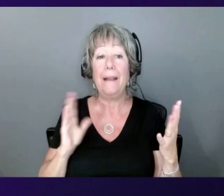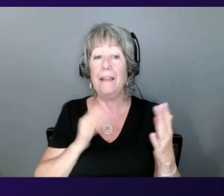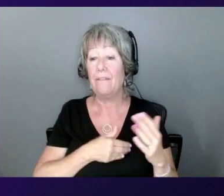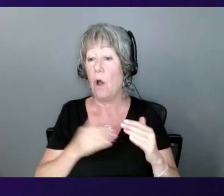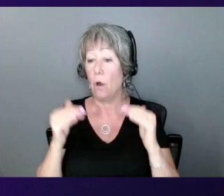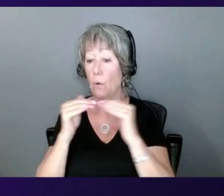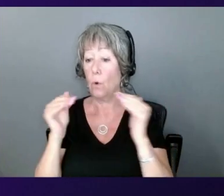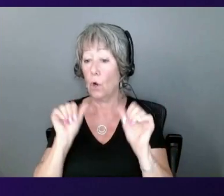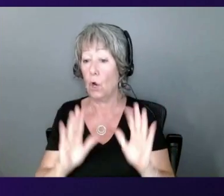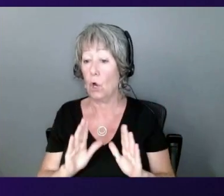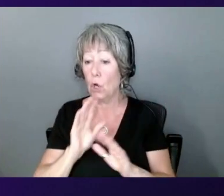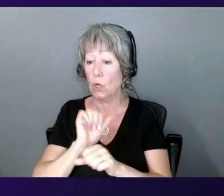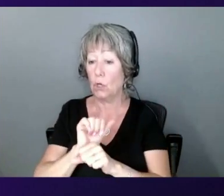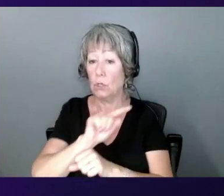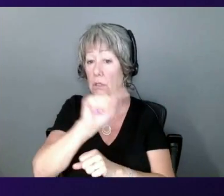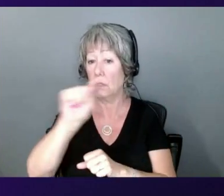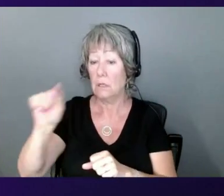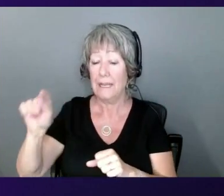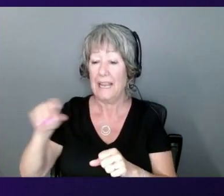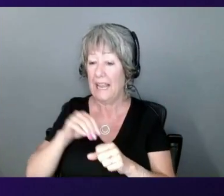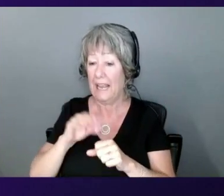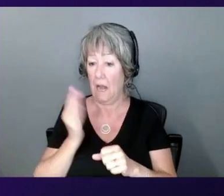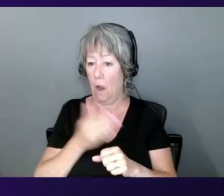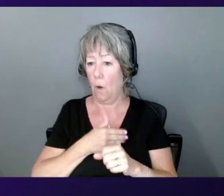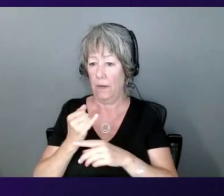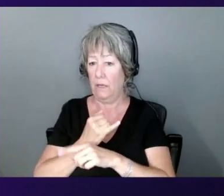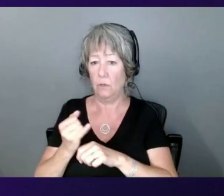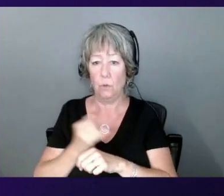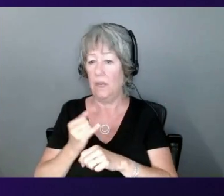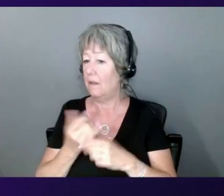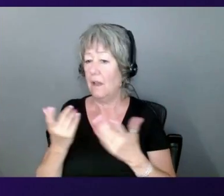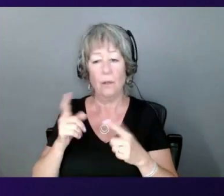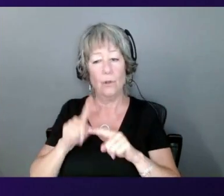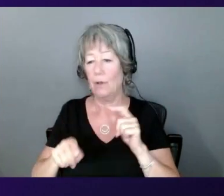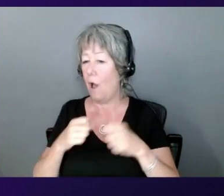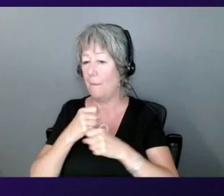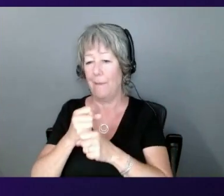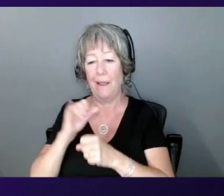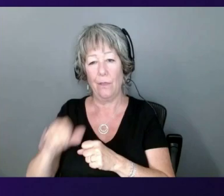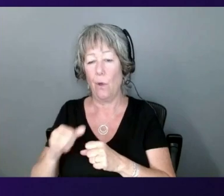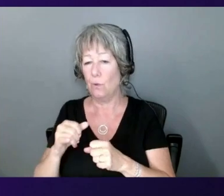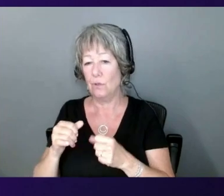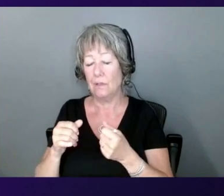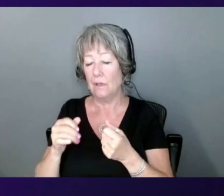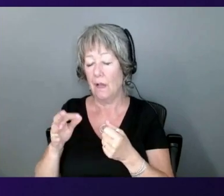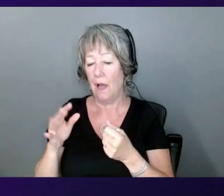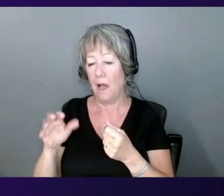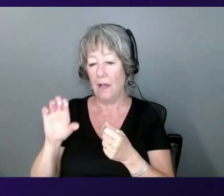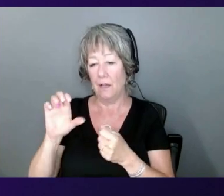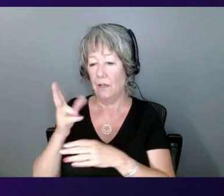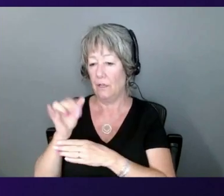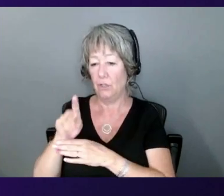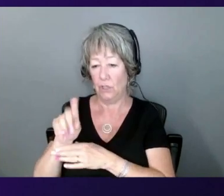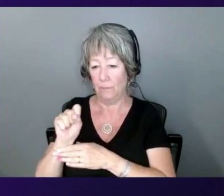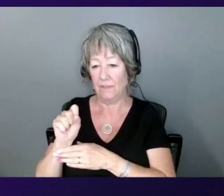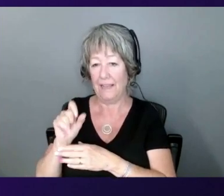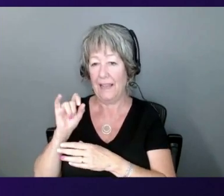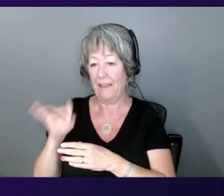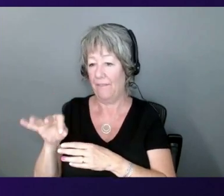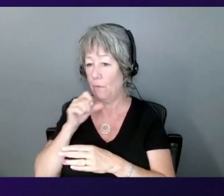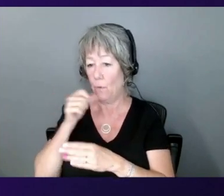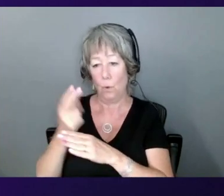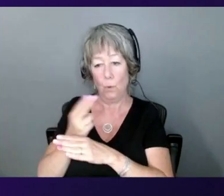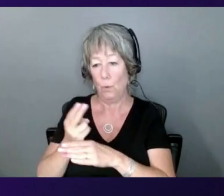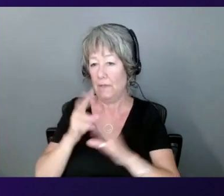couldn't have delivered some of the most popular chips today without using the cloud the same way where we started using it six, seven years ago.